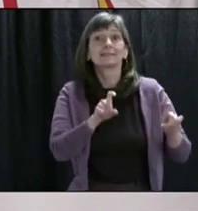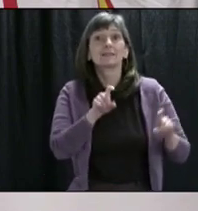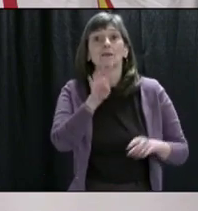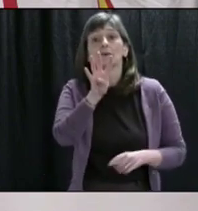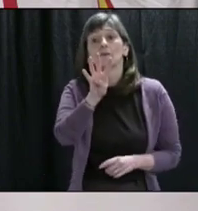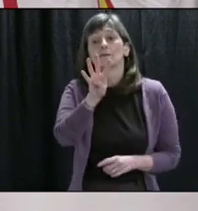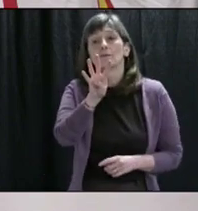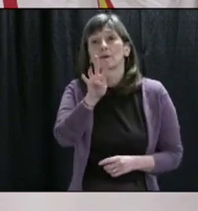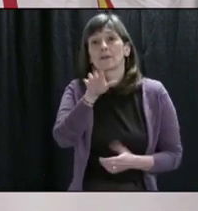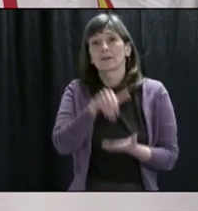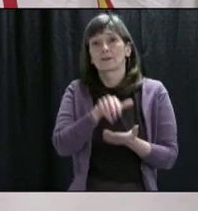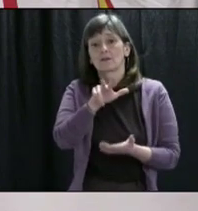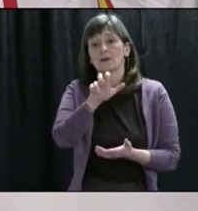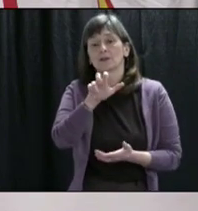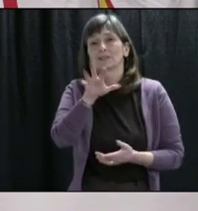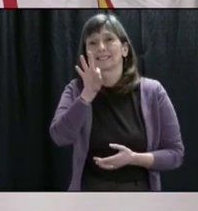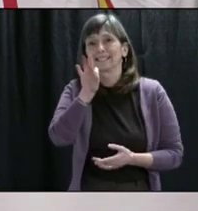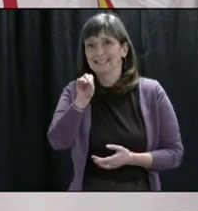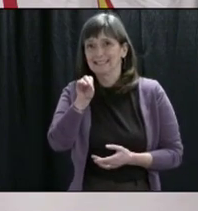people.